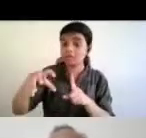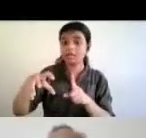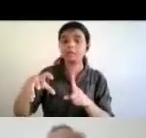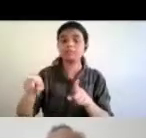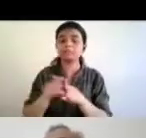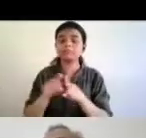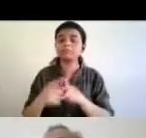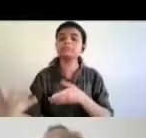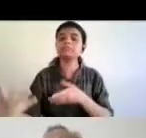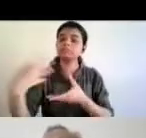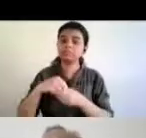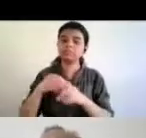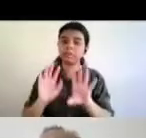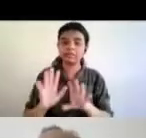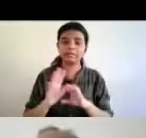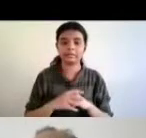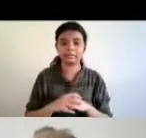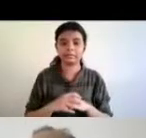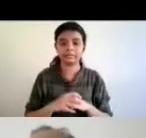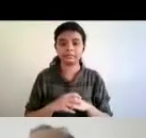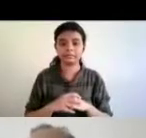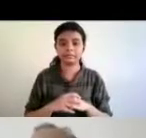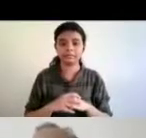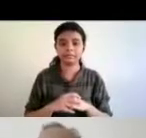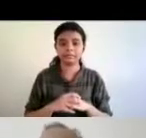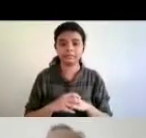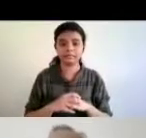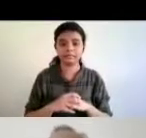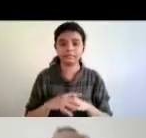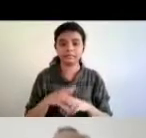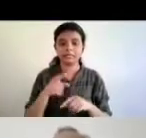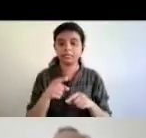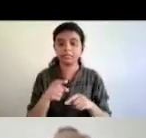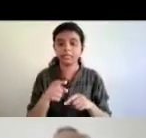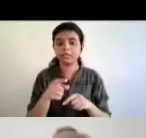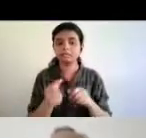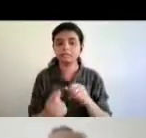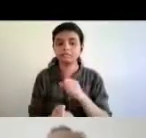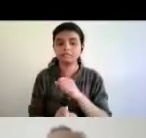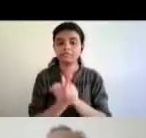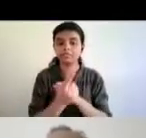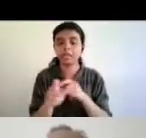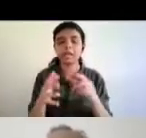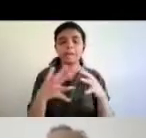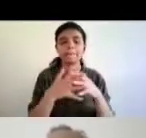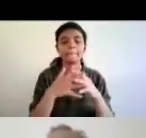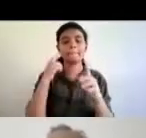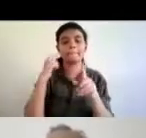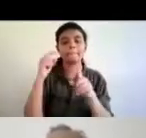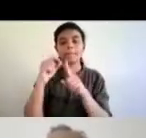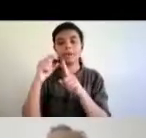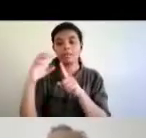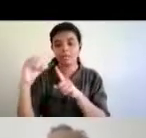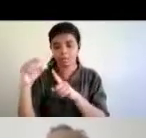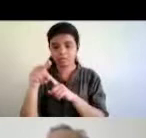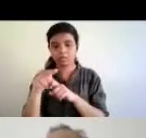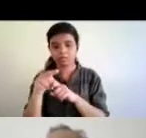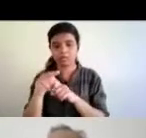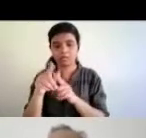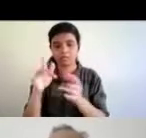that actually came out uh it was a transition